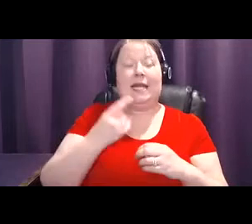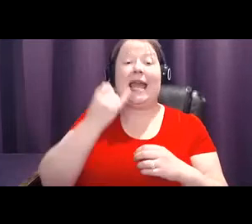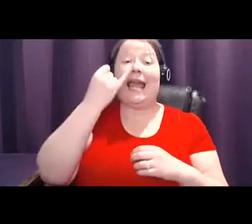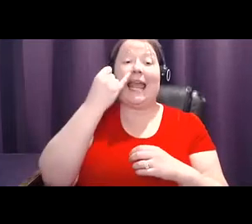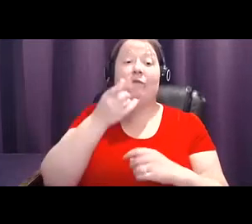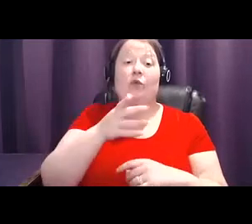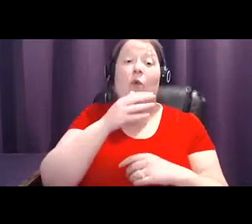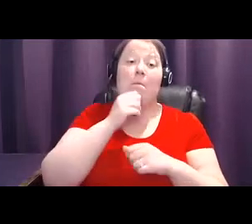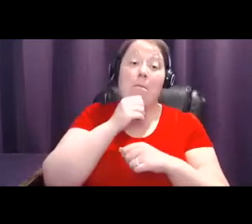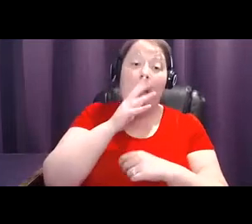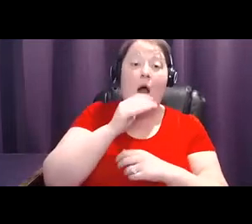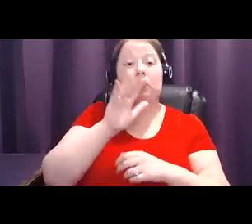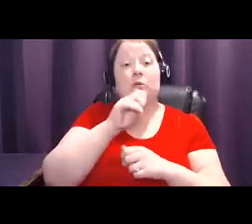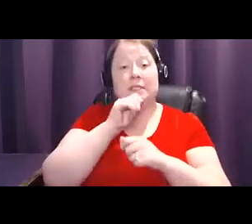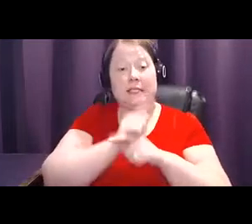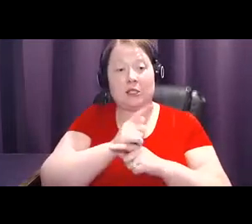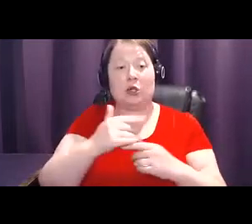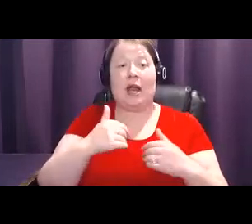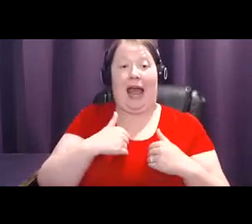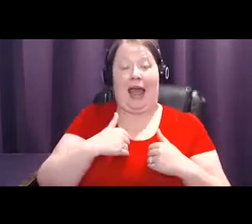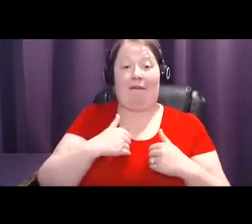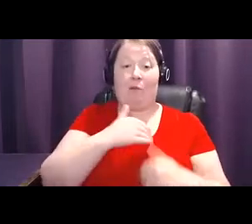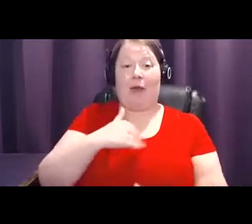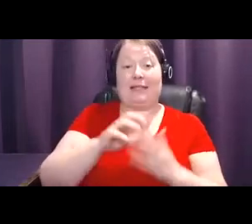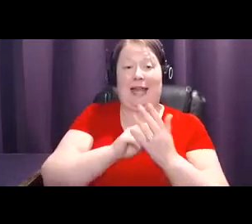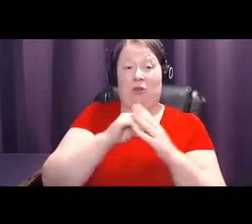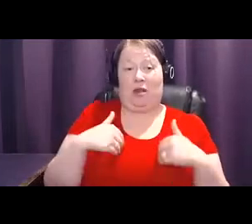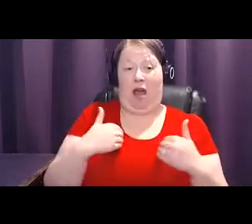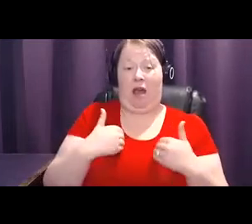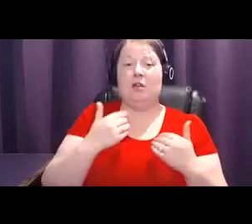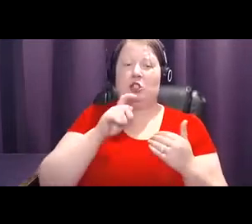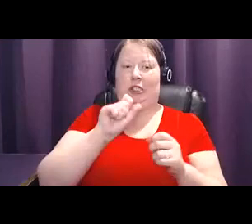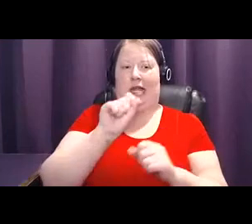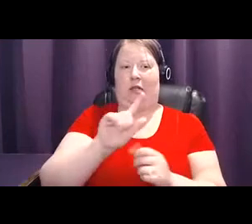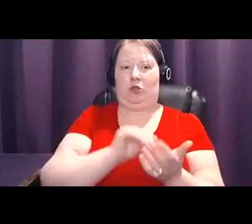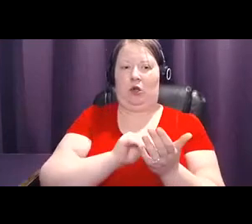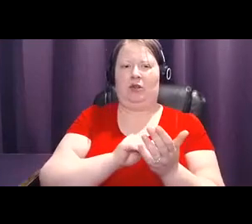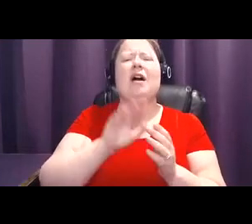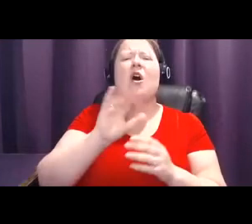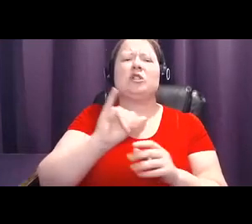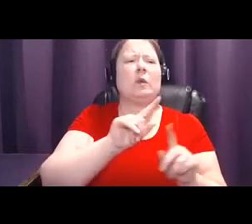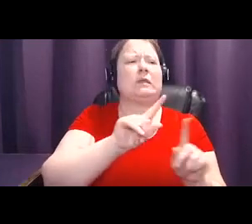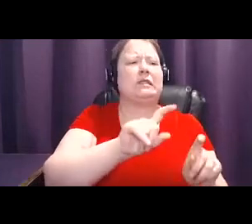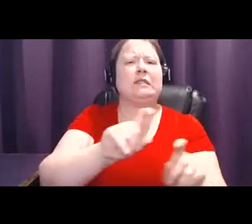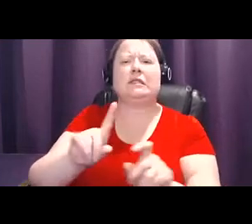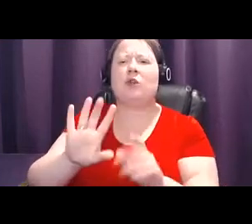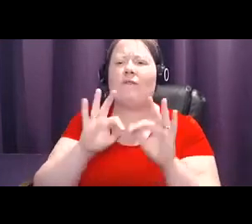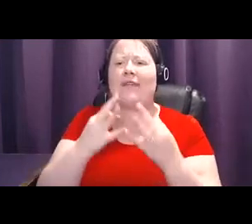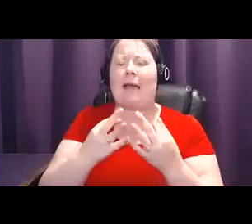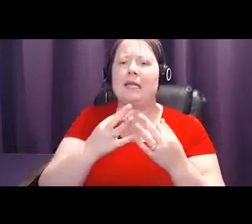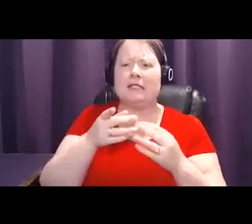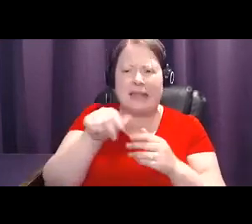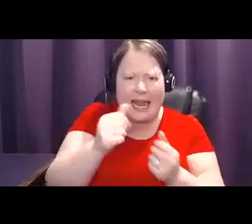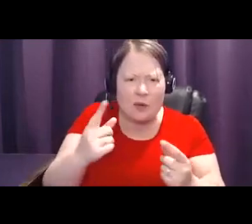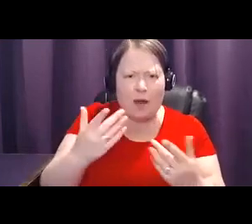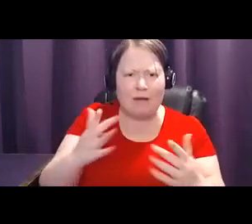should ask your doctor about genetic testing. And you should ask around. See if anyone's had breast cancer in your family. Number three. Be a